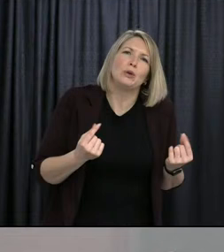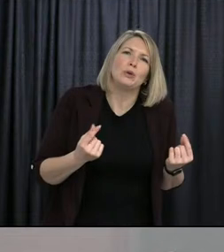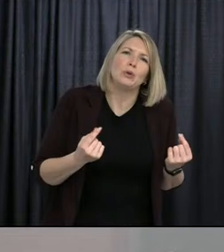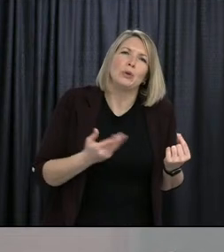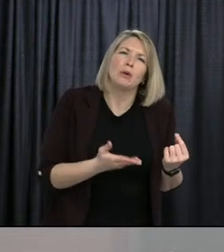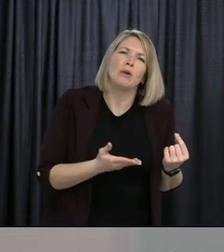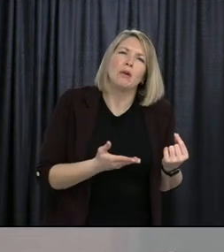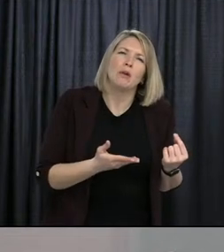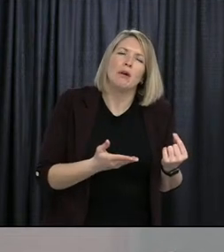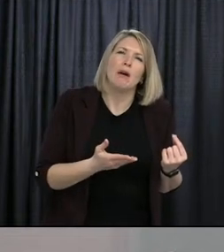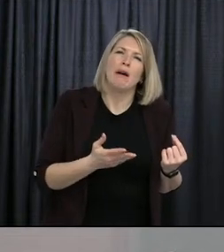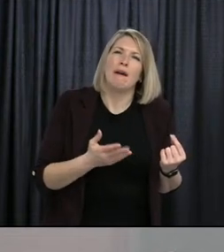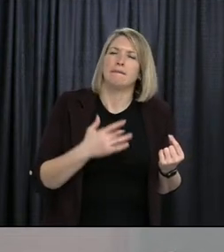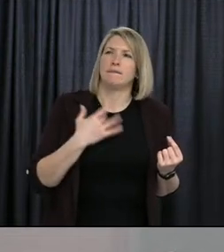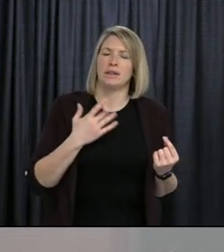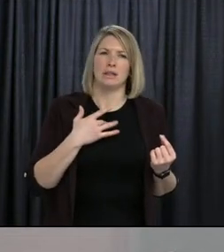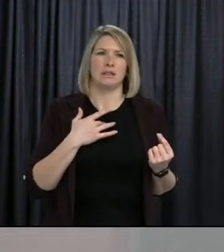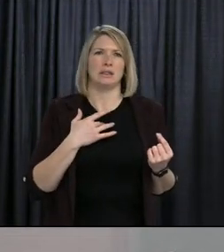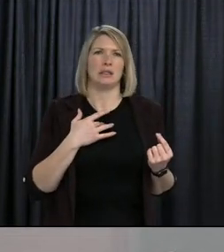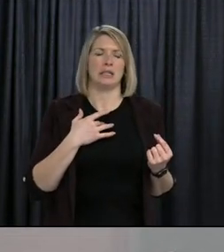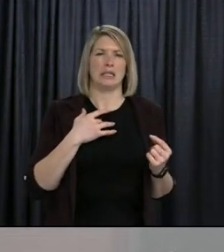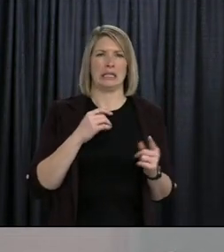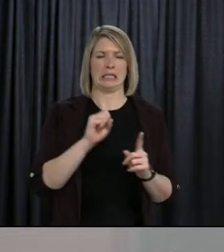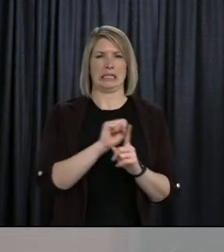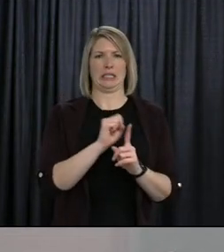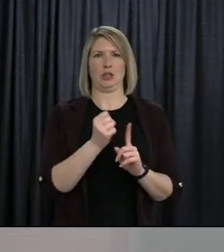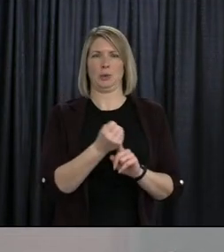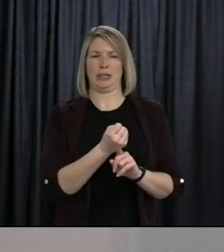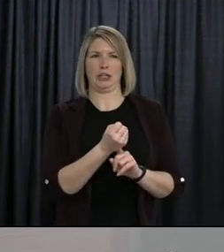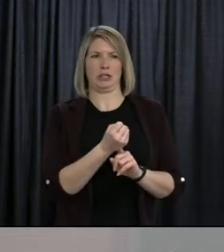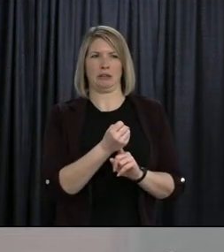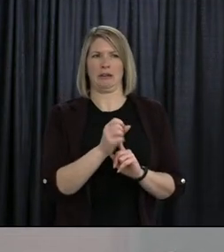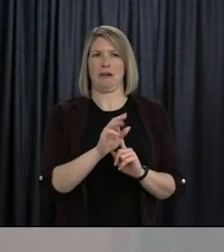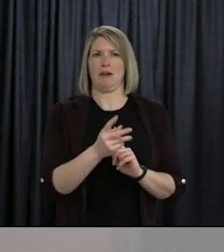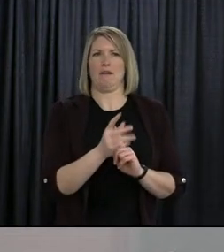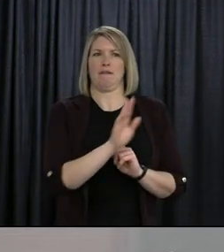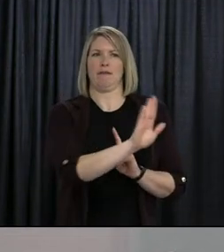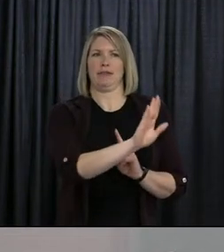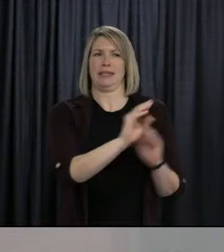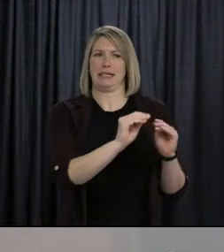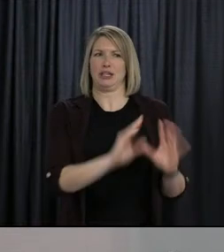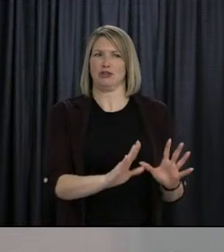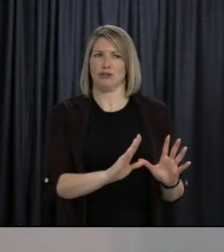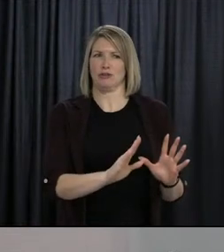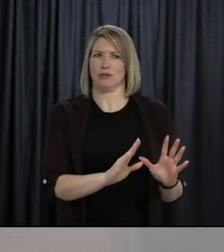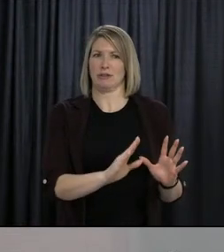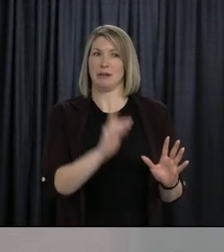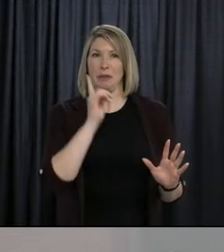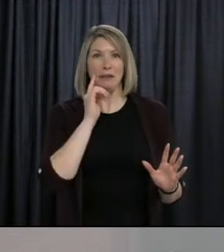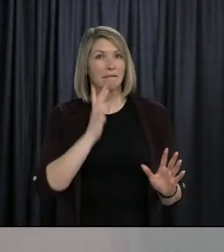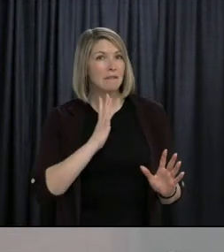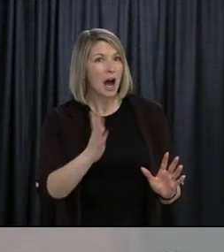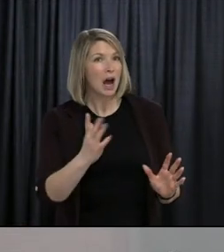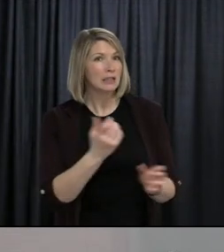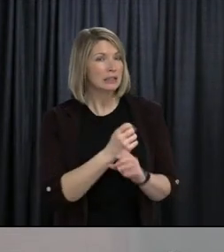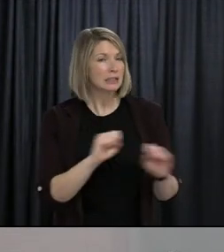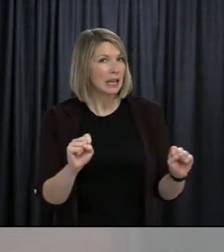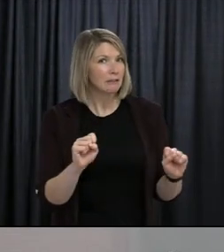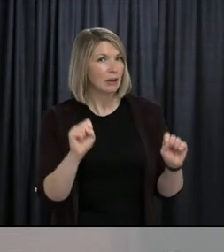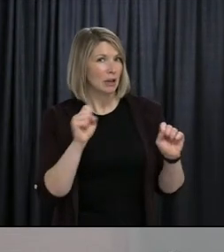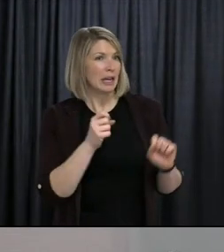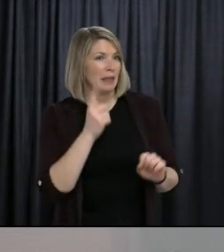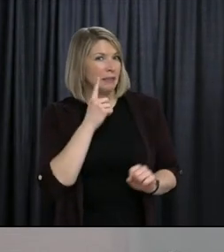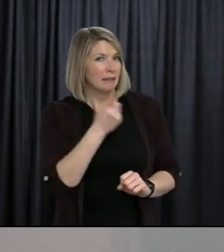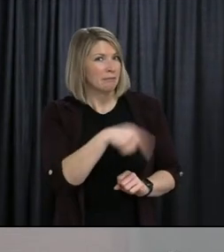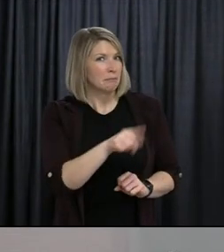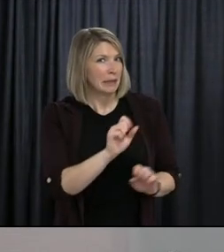Mr. Stack, feel this situation has been more or less addressed, or are there still any kinks to be worked through there? You